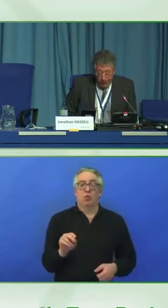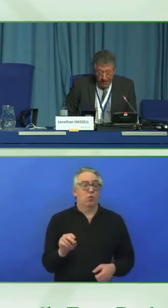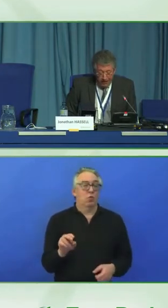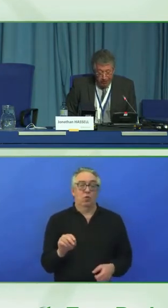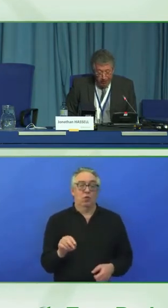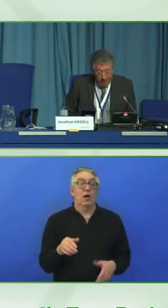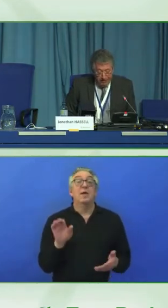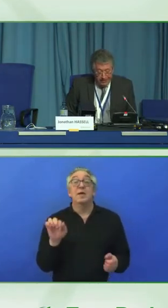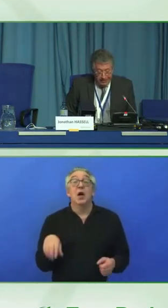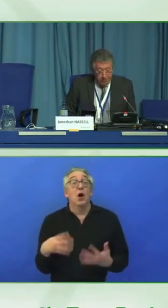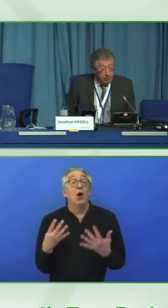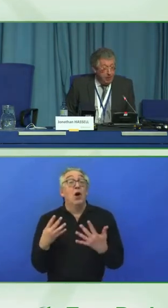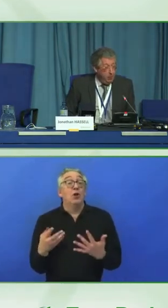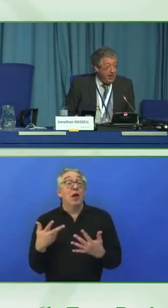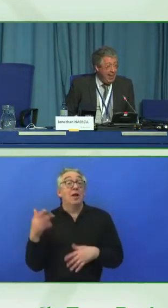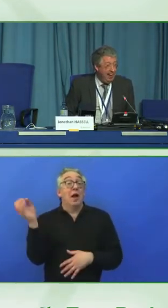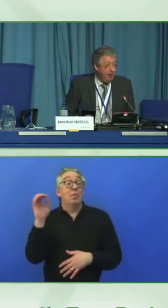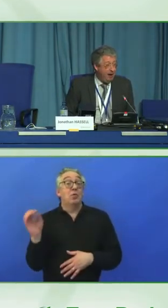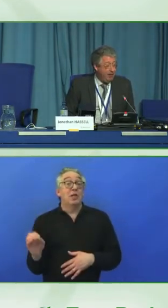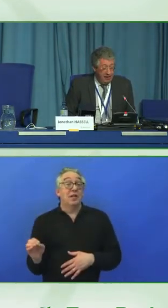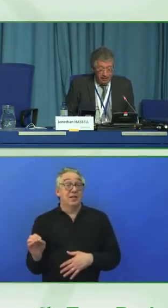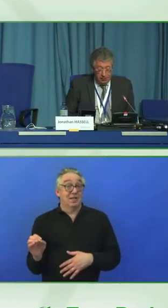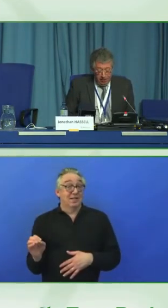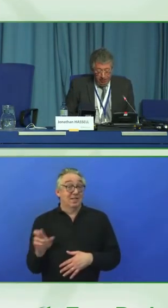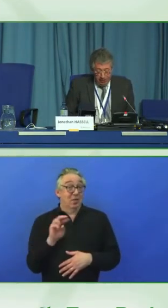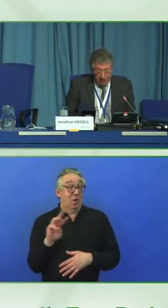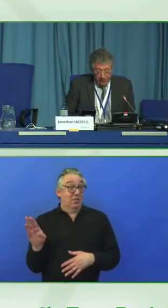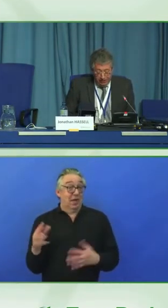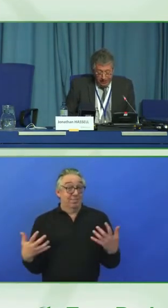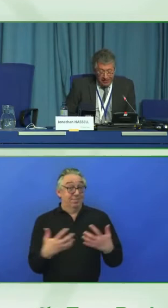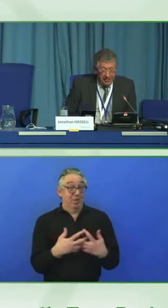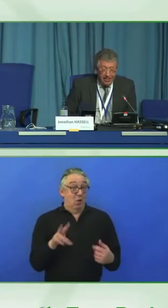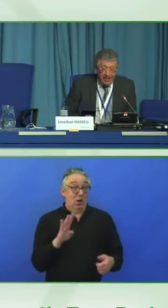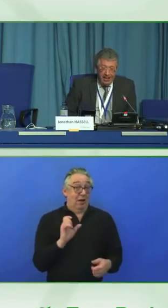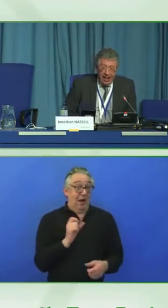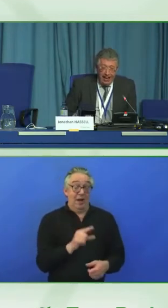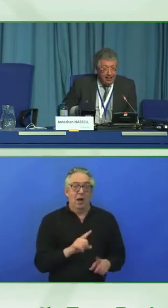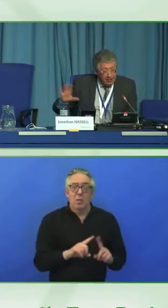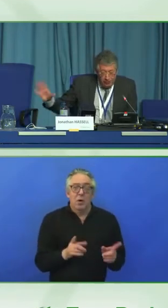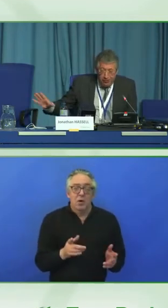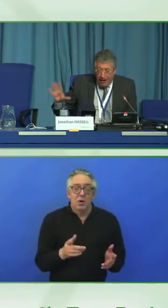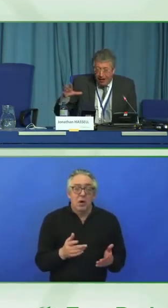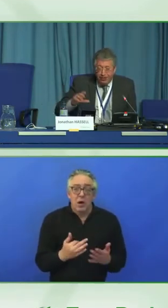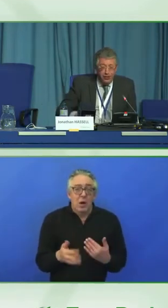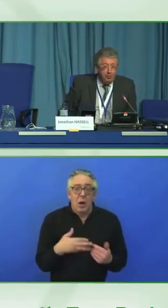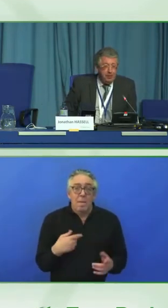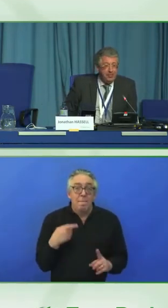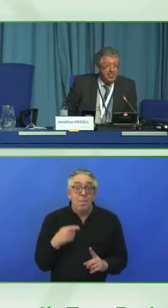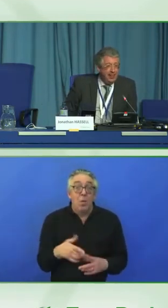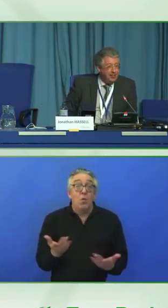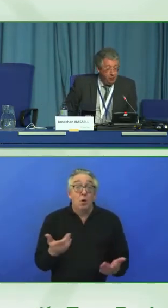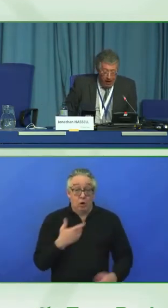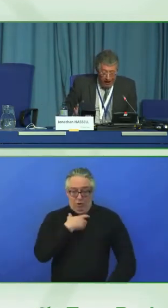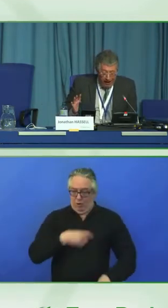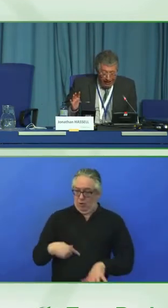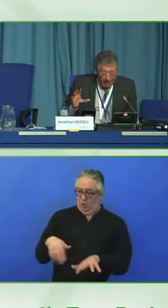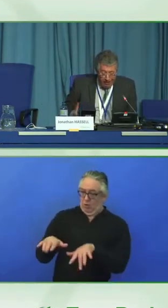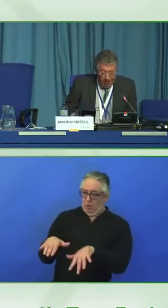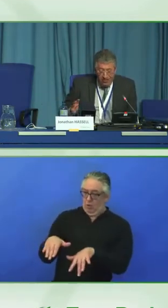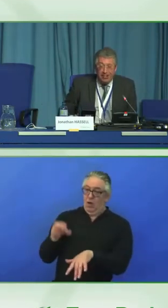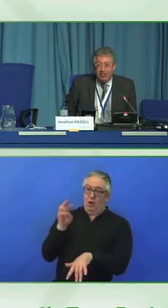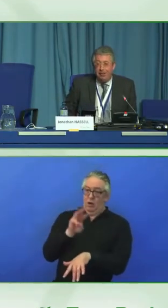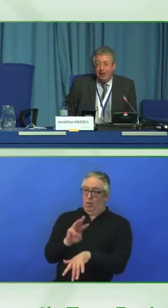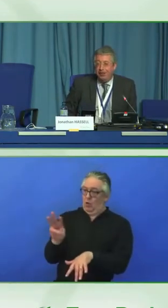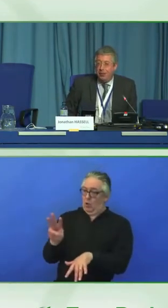aren't fully WCAG compliant, but people care about the experience first. And as Shilpi was saying as well,